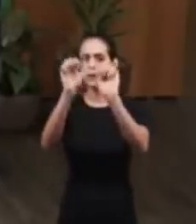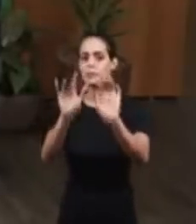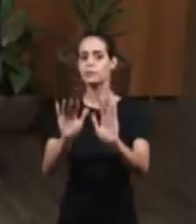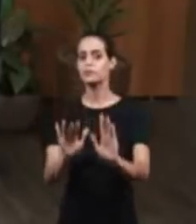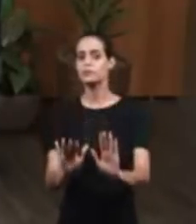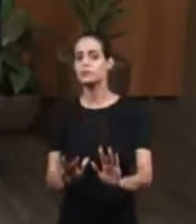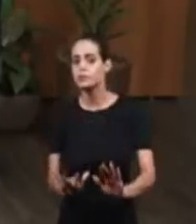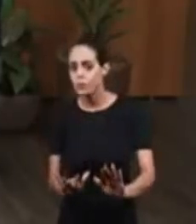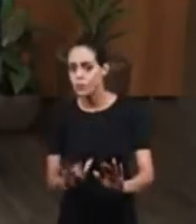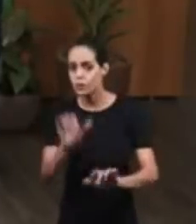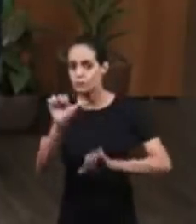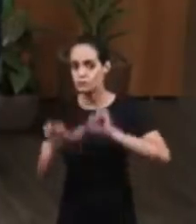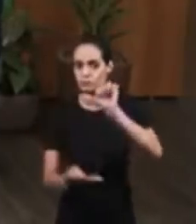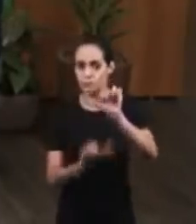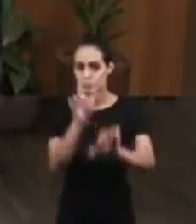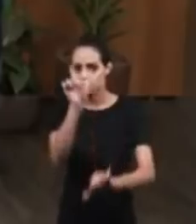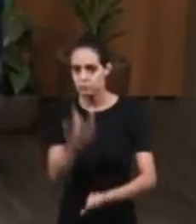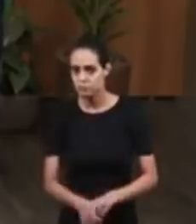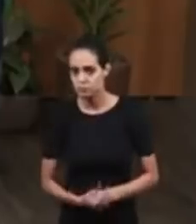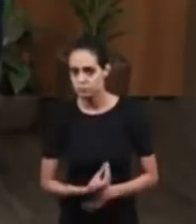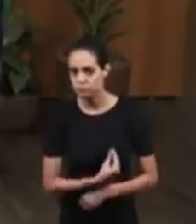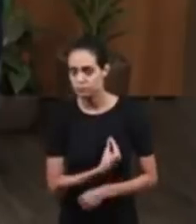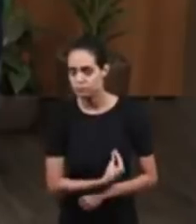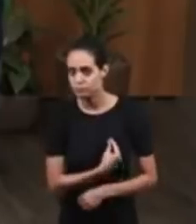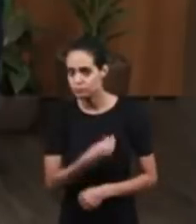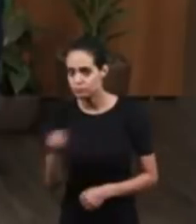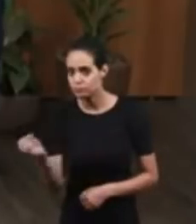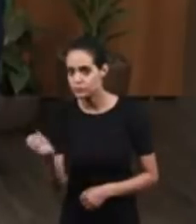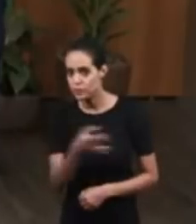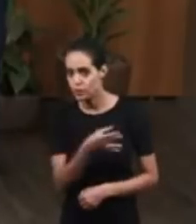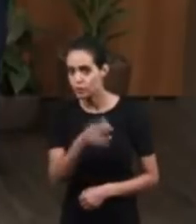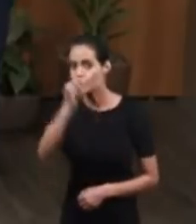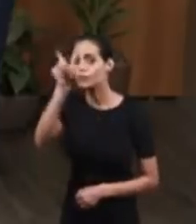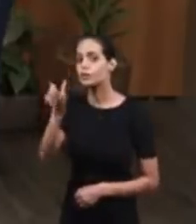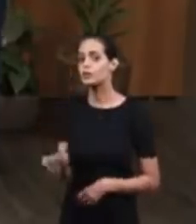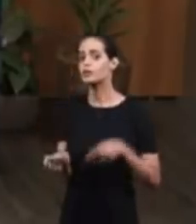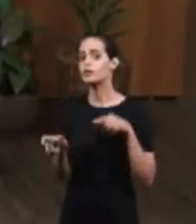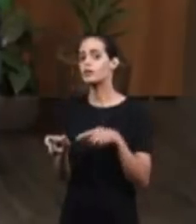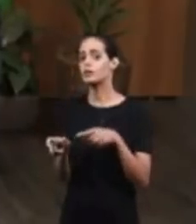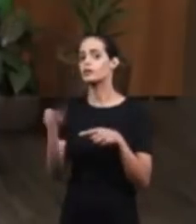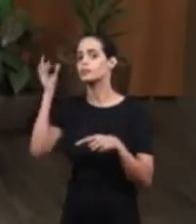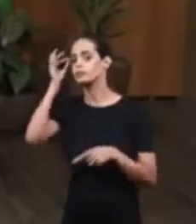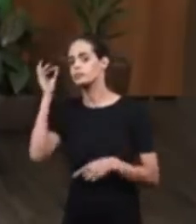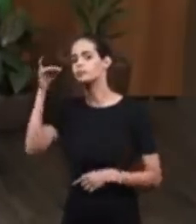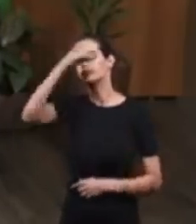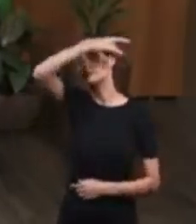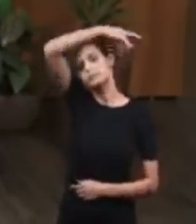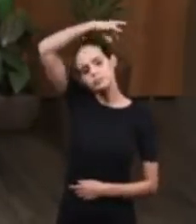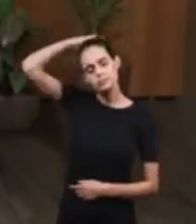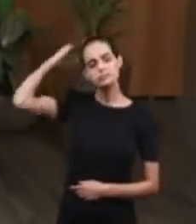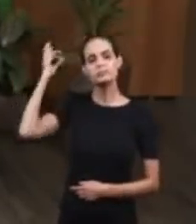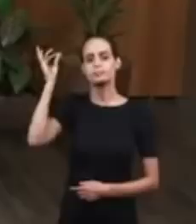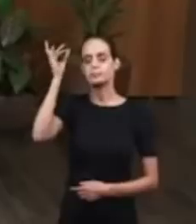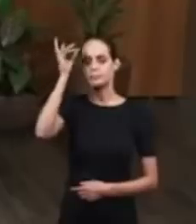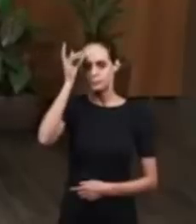He who acts for the new birth of man is the Holy Spirit. Glory to the name of the Lord. The right